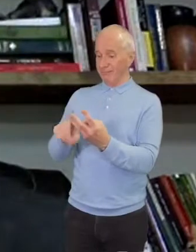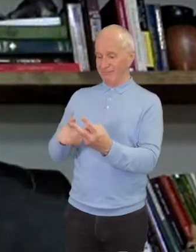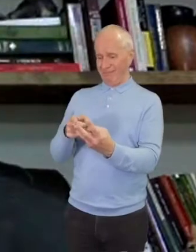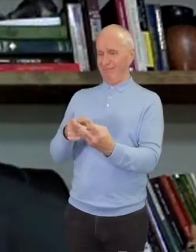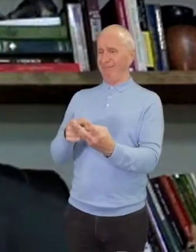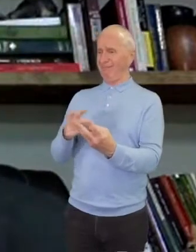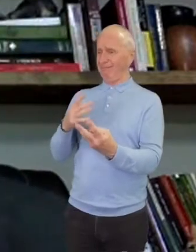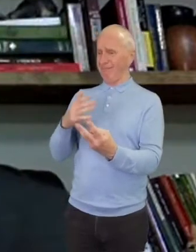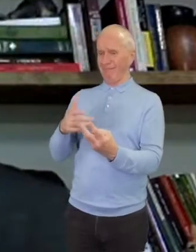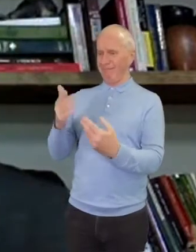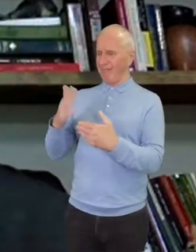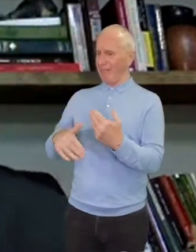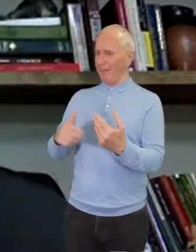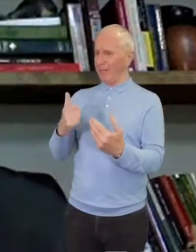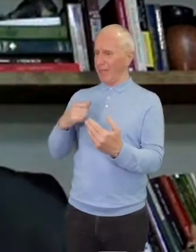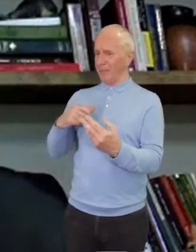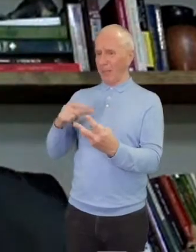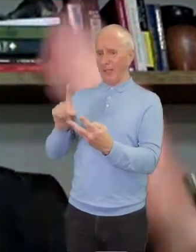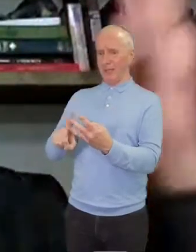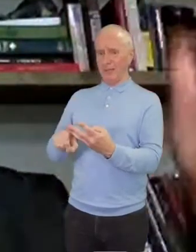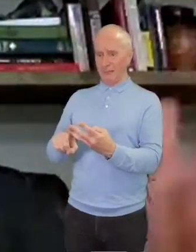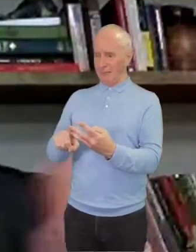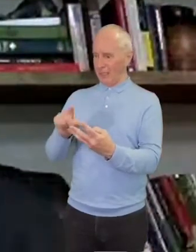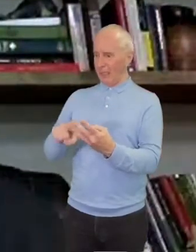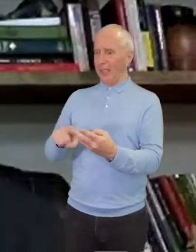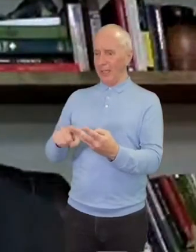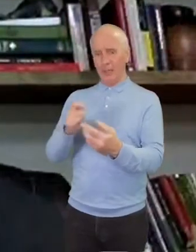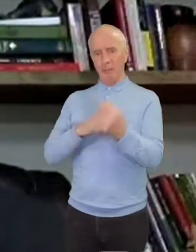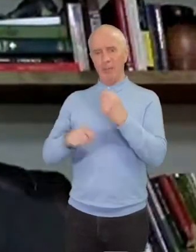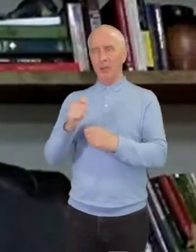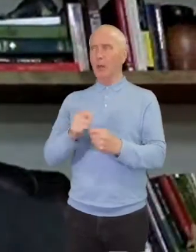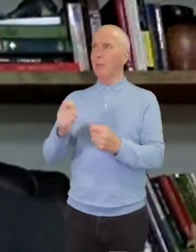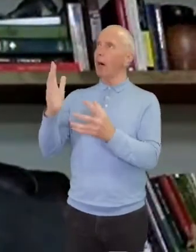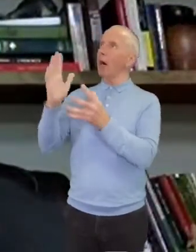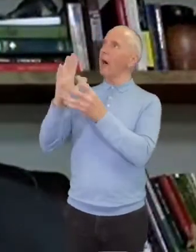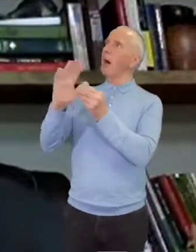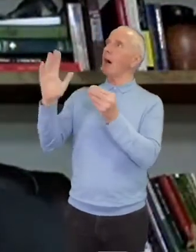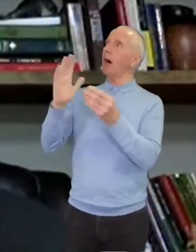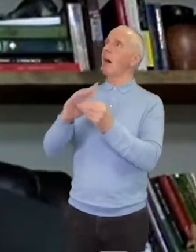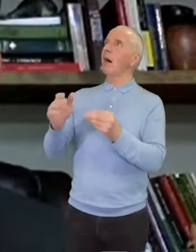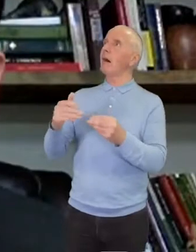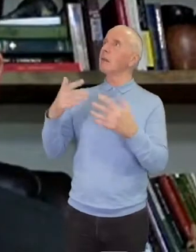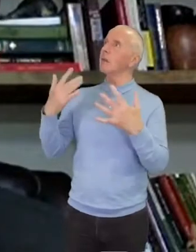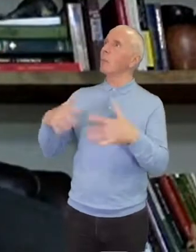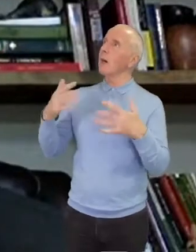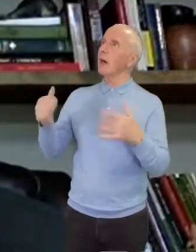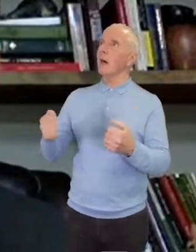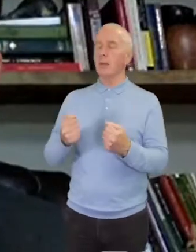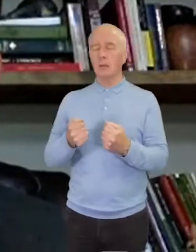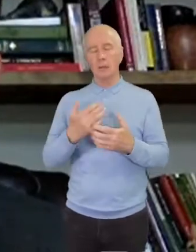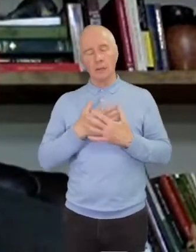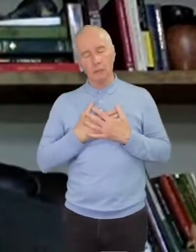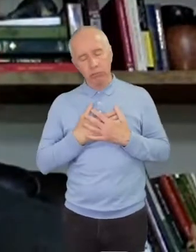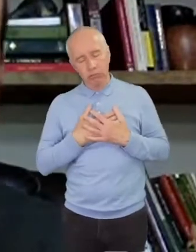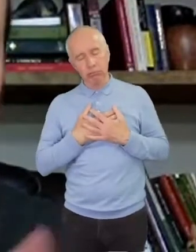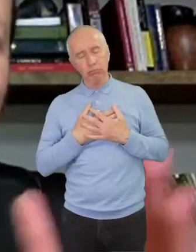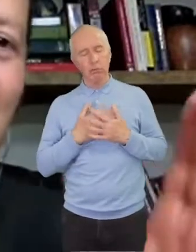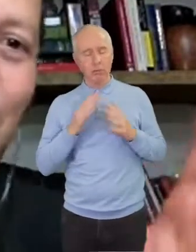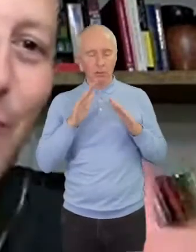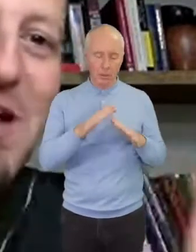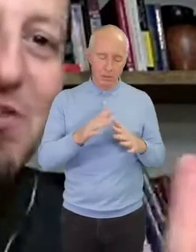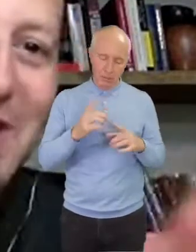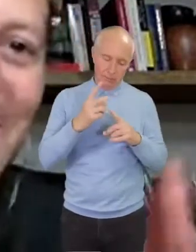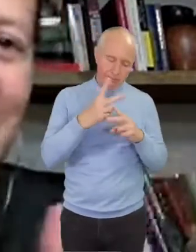hero becomes the person that is this exemplary model of compassion. So you, you think of the,